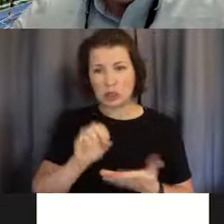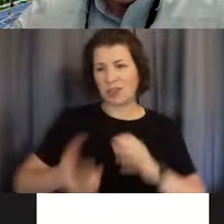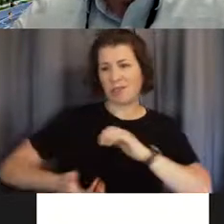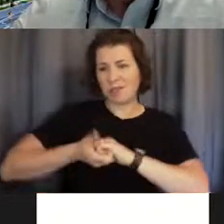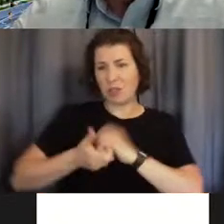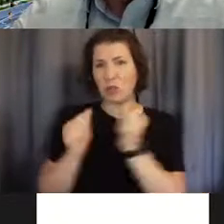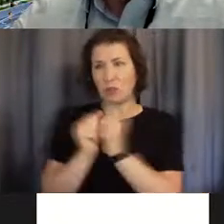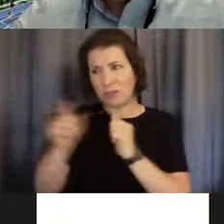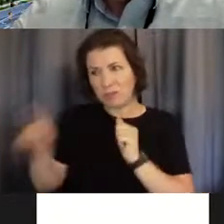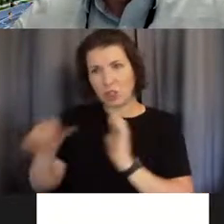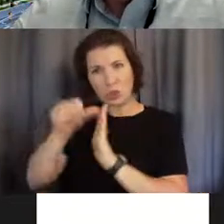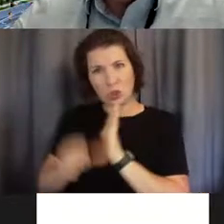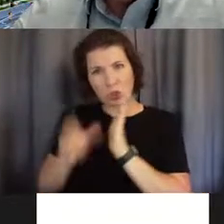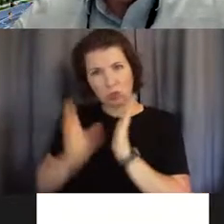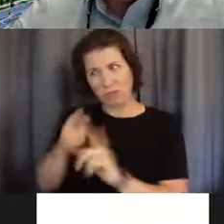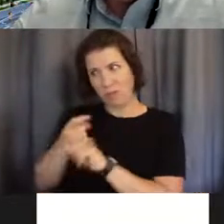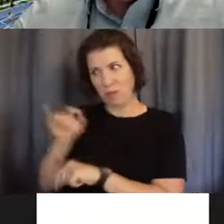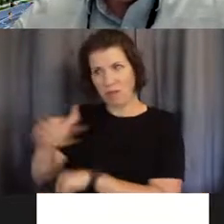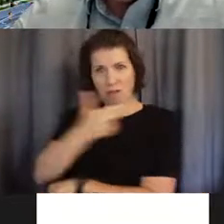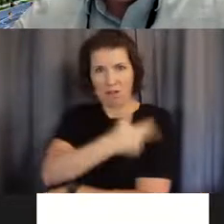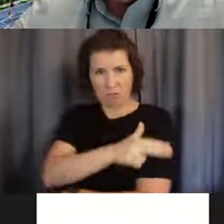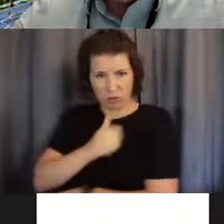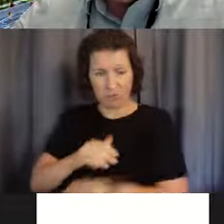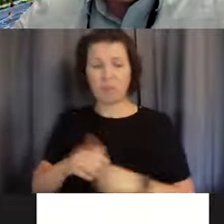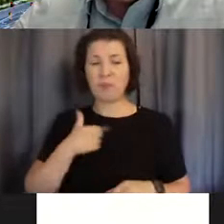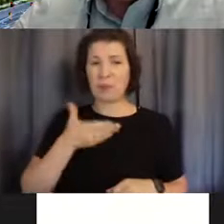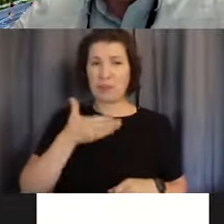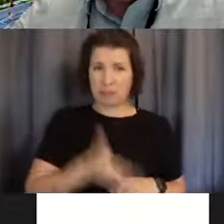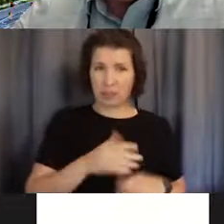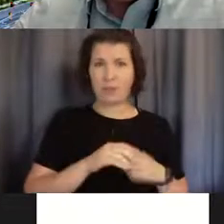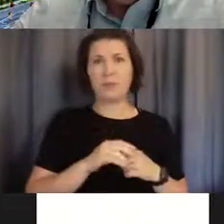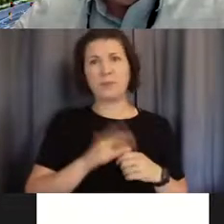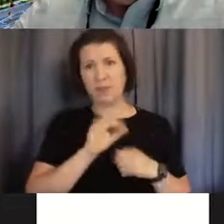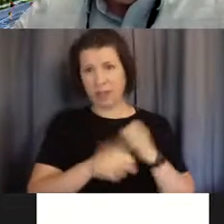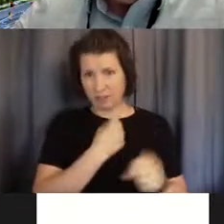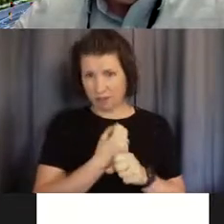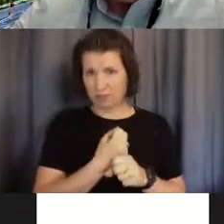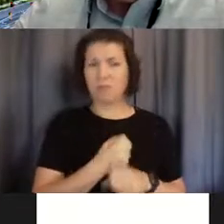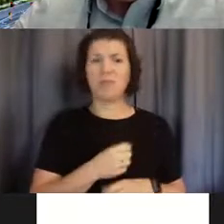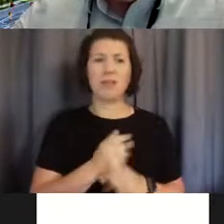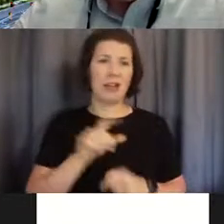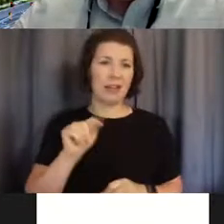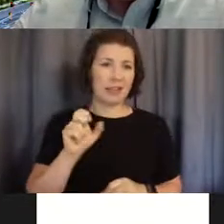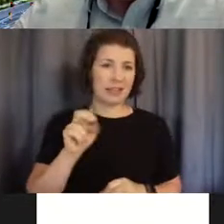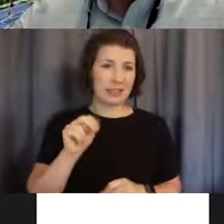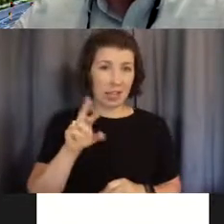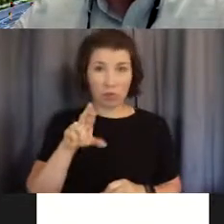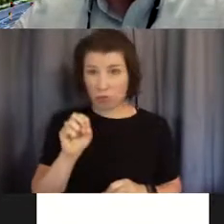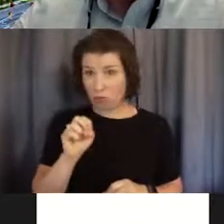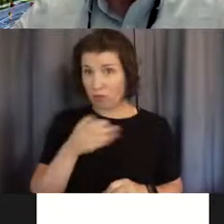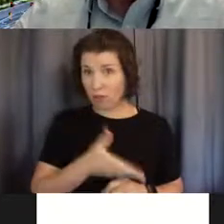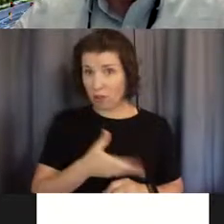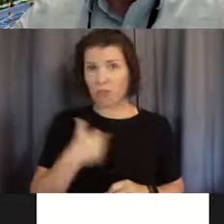So I was there for nine years, got tenure at Rice and really liked the